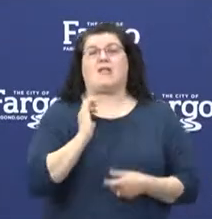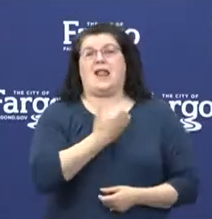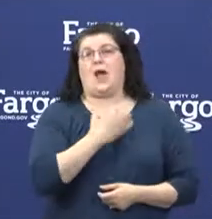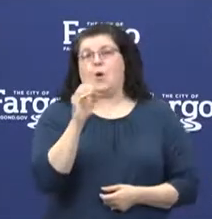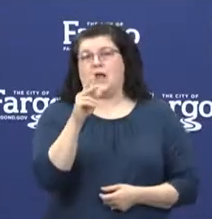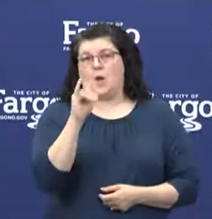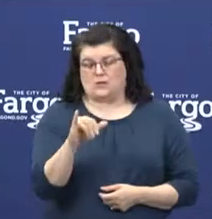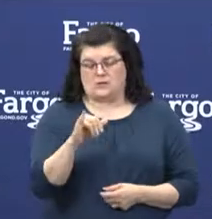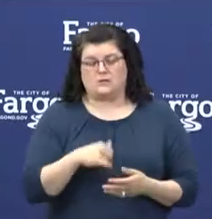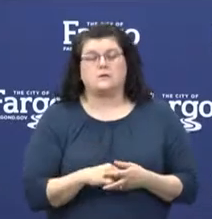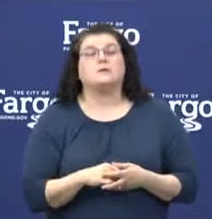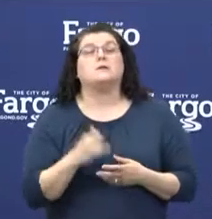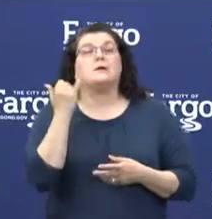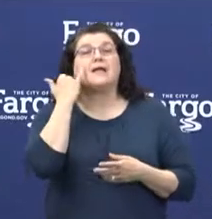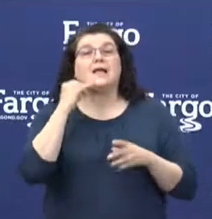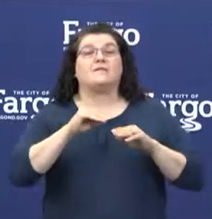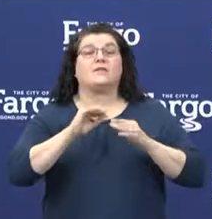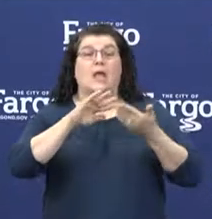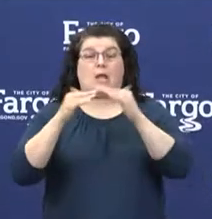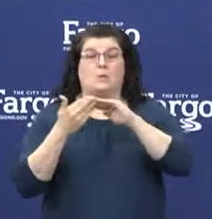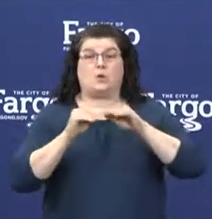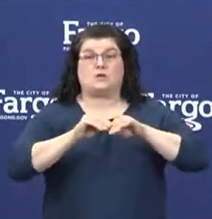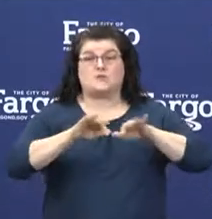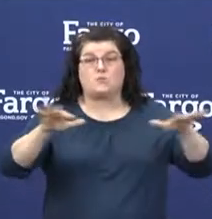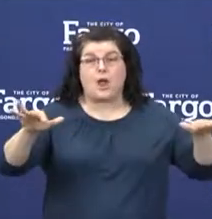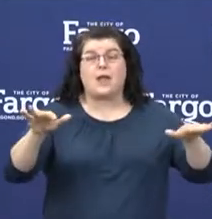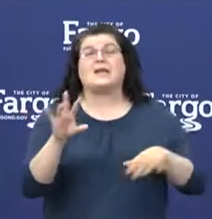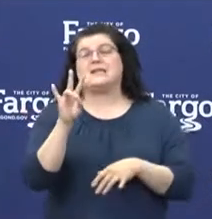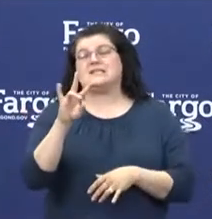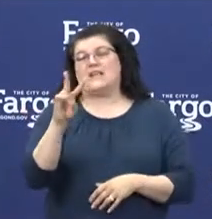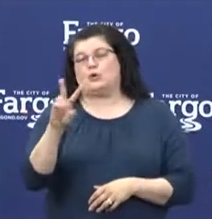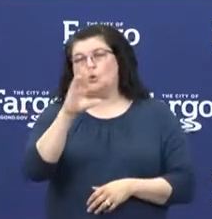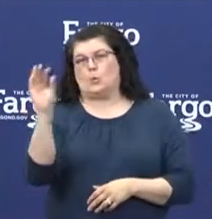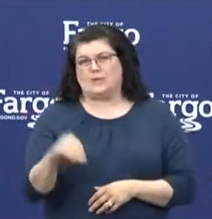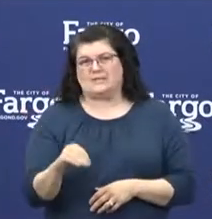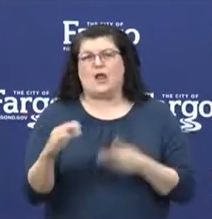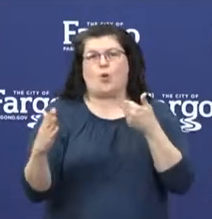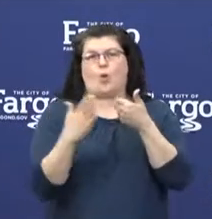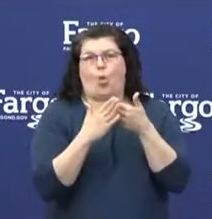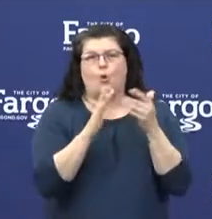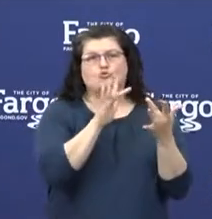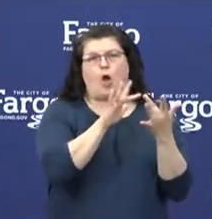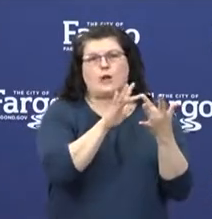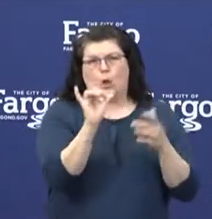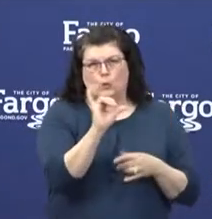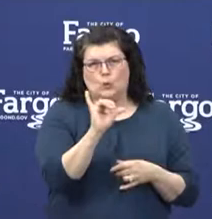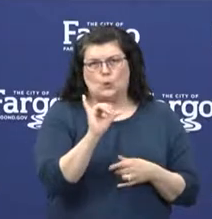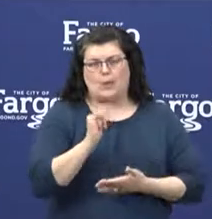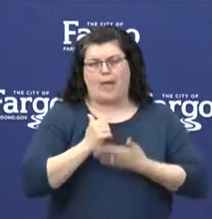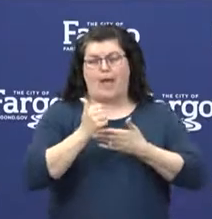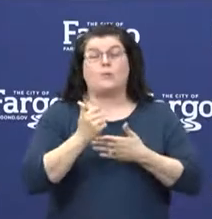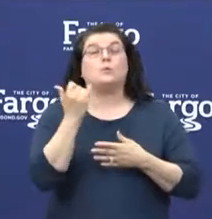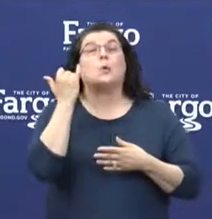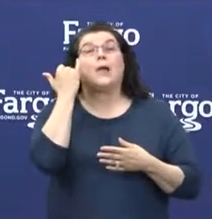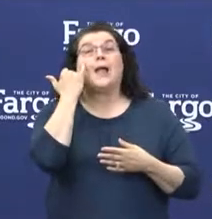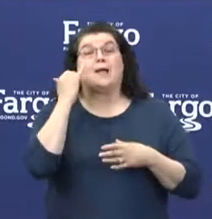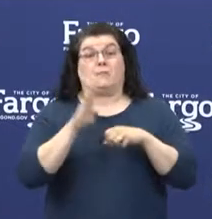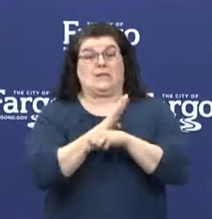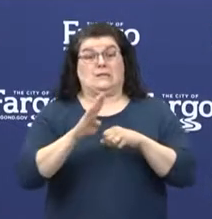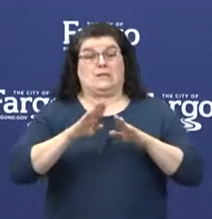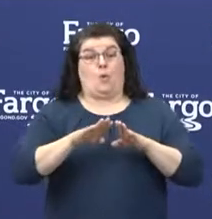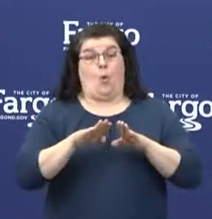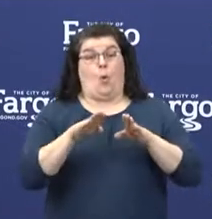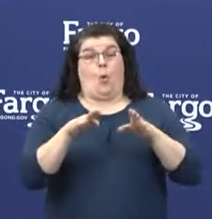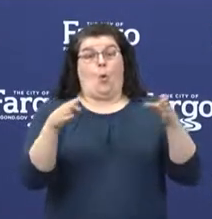and close contacts make up 72% of Cass County cases. So as things start to open back up, we need to be aware